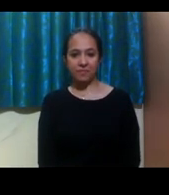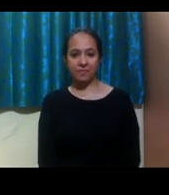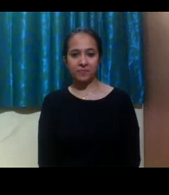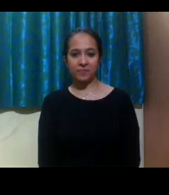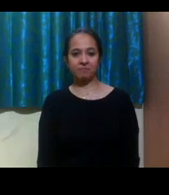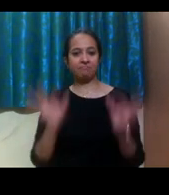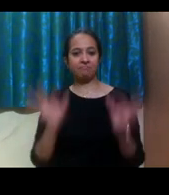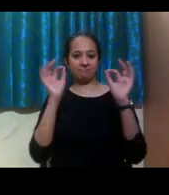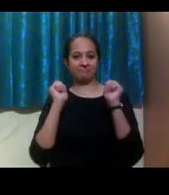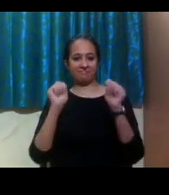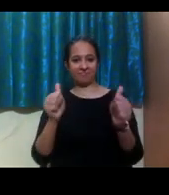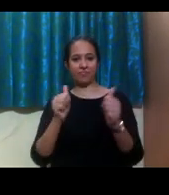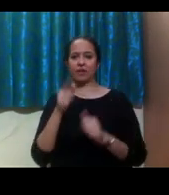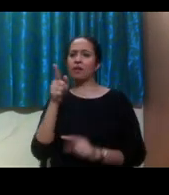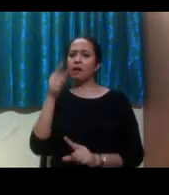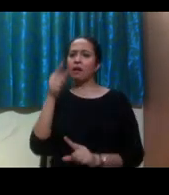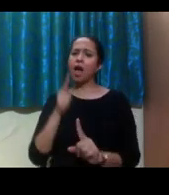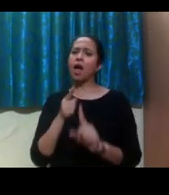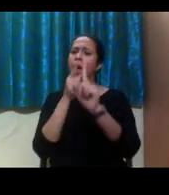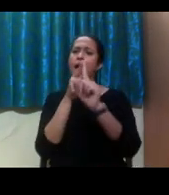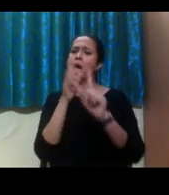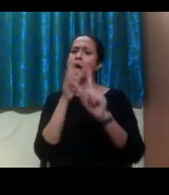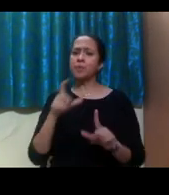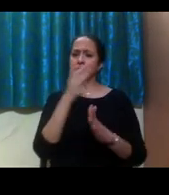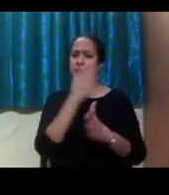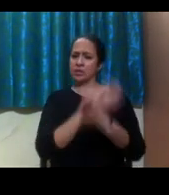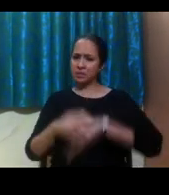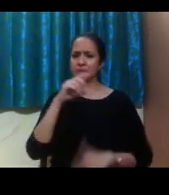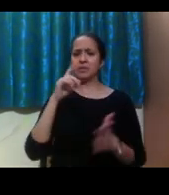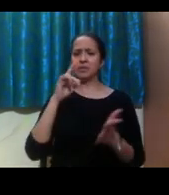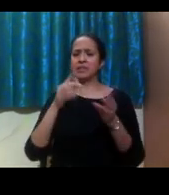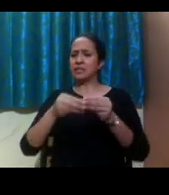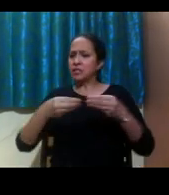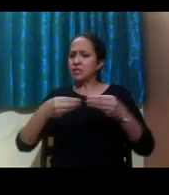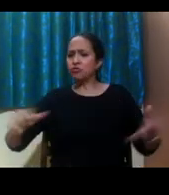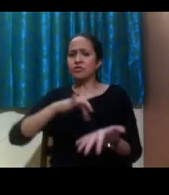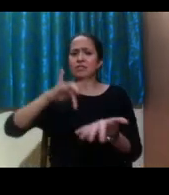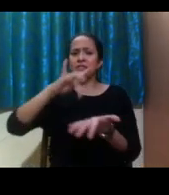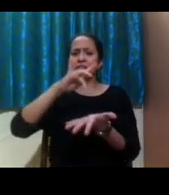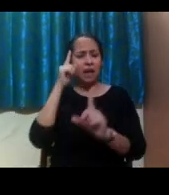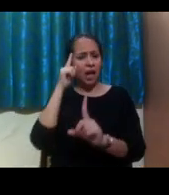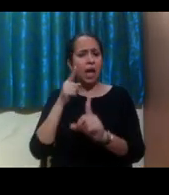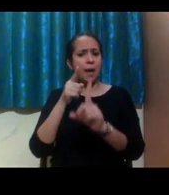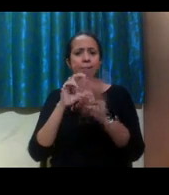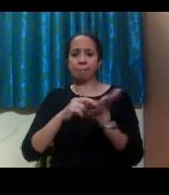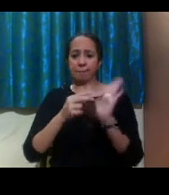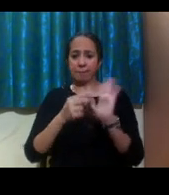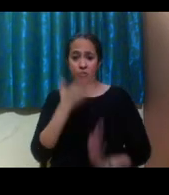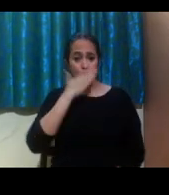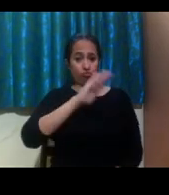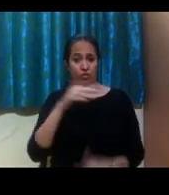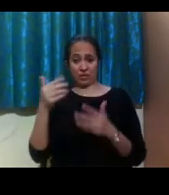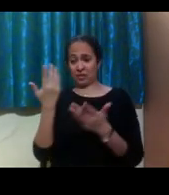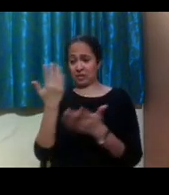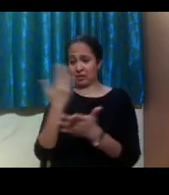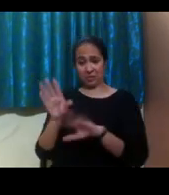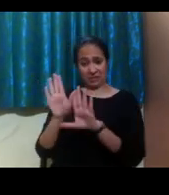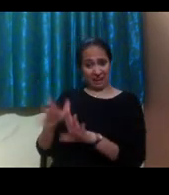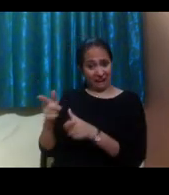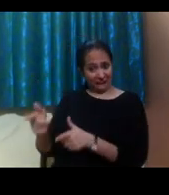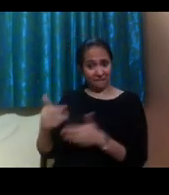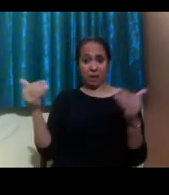All righty. So the purpose of a Disability Resource Center, the main purpose is to meet with you and to determine those reasonable accommodations